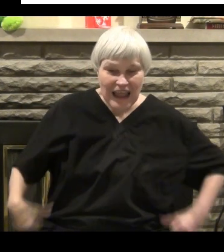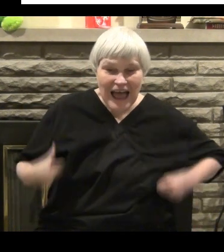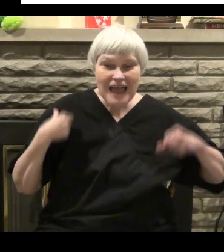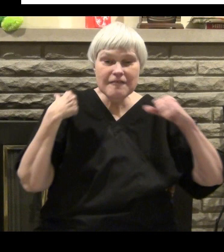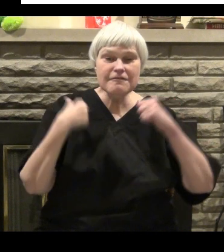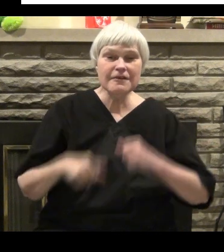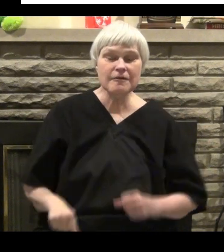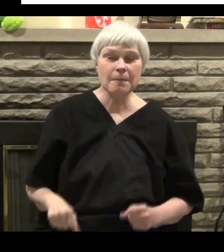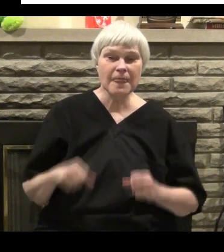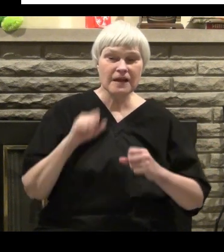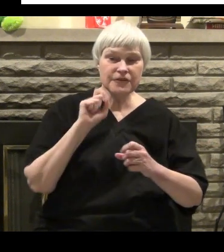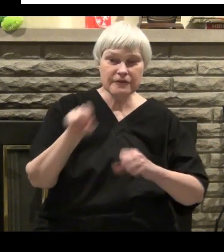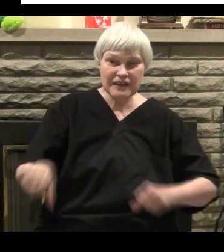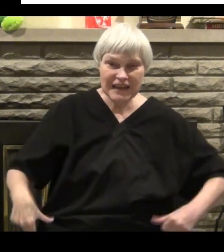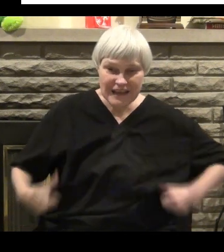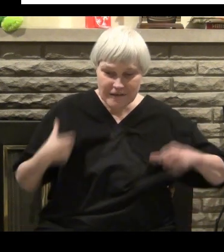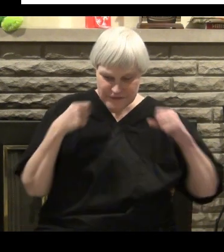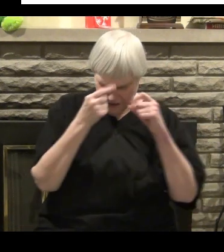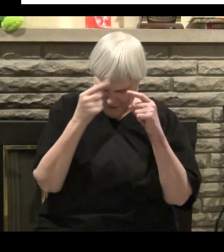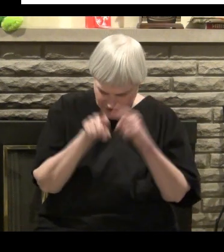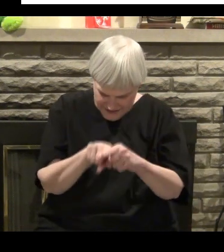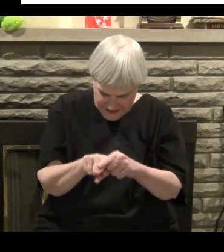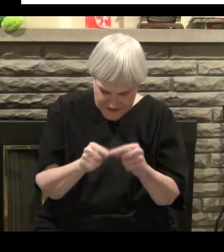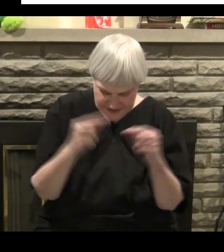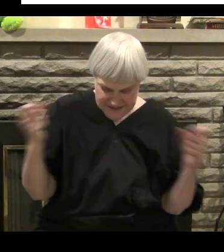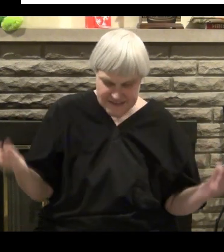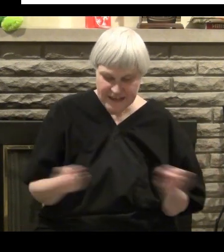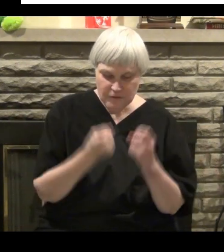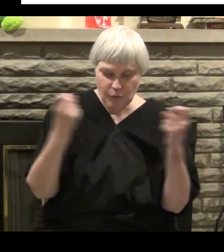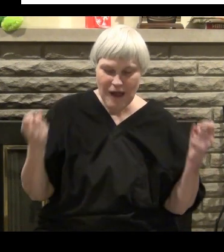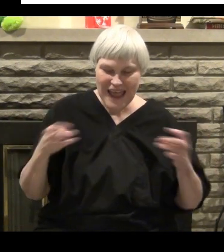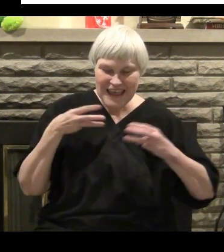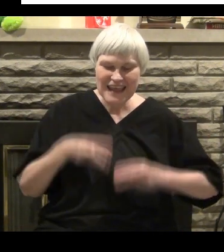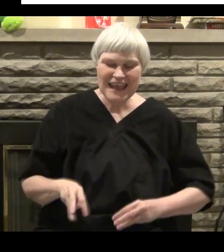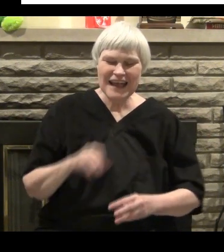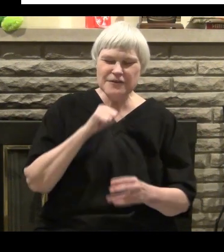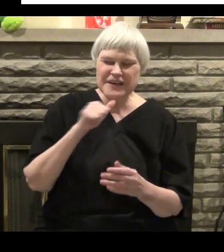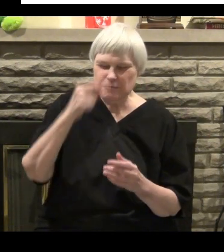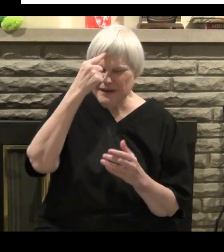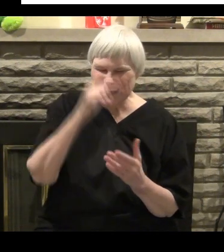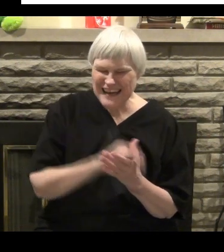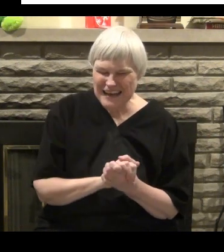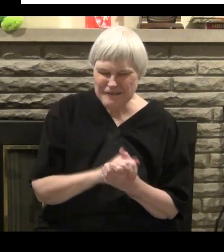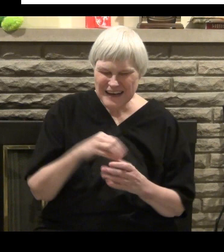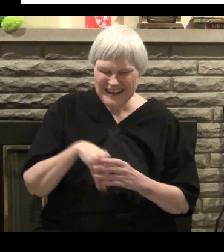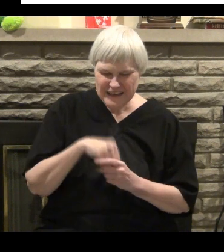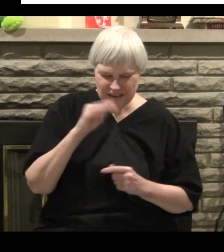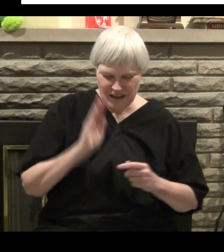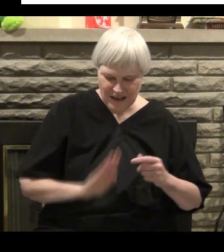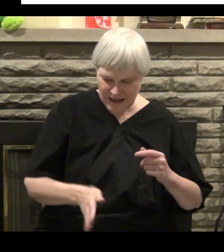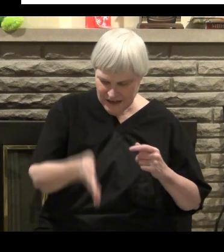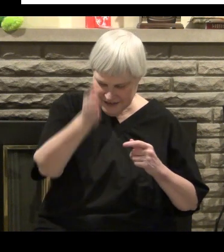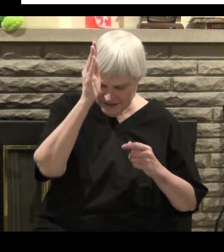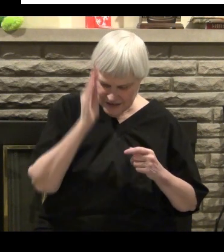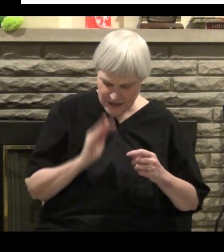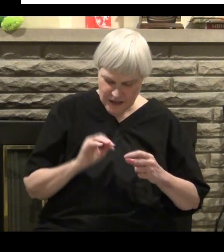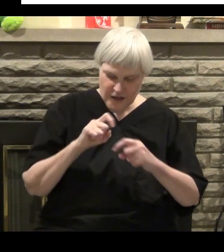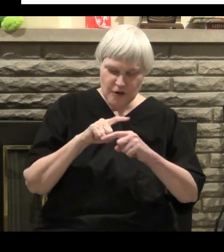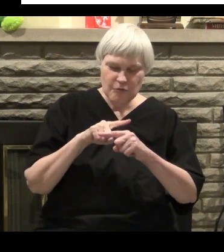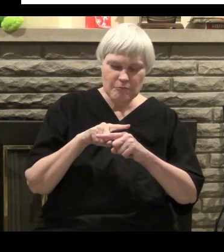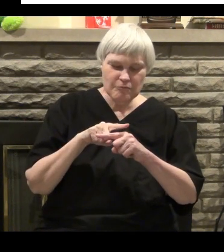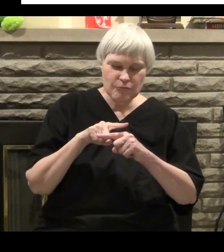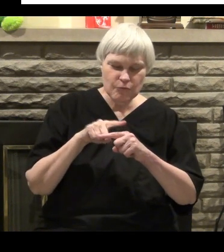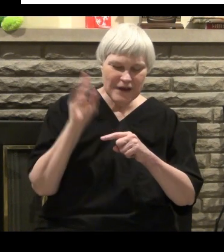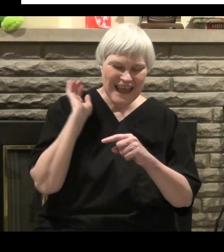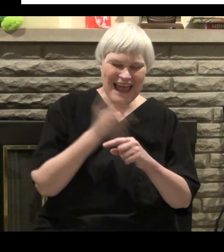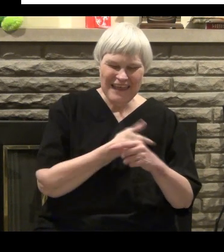Wherein in time past you walked according to the course of this world, according to the prince of the power of this air, of the spirit that now worketh on